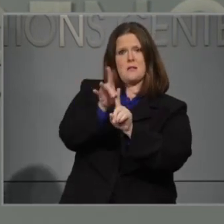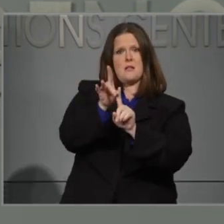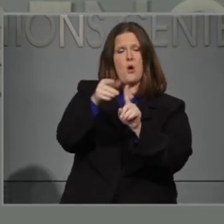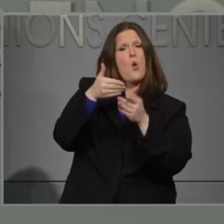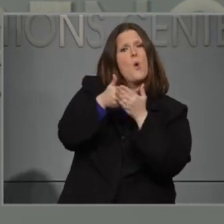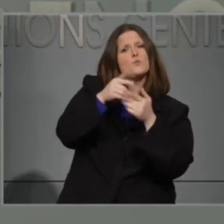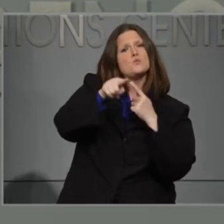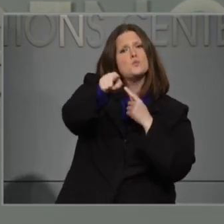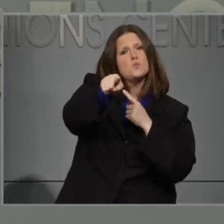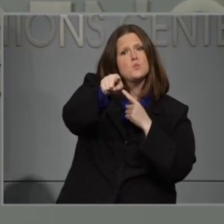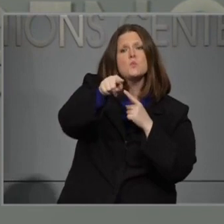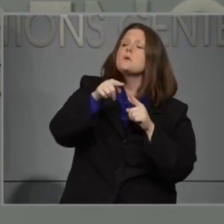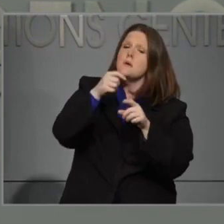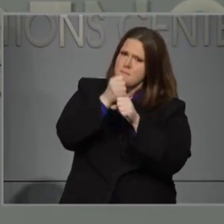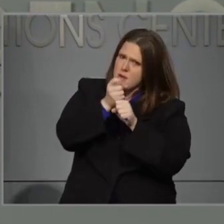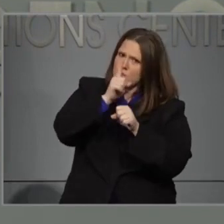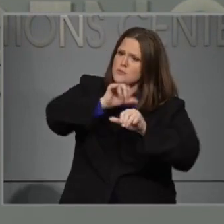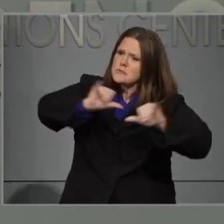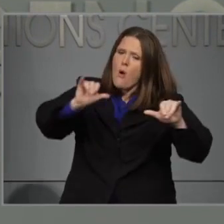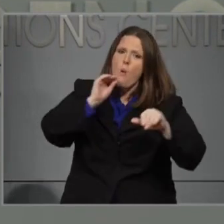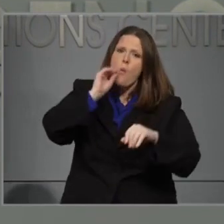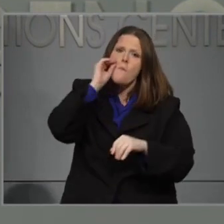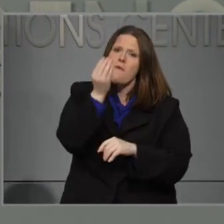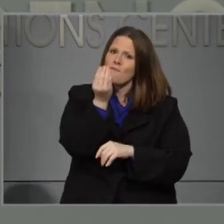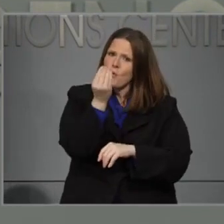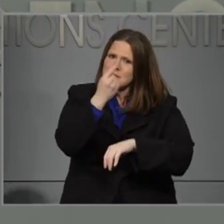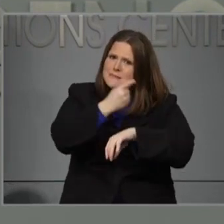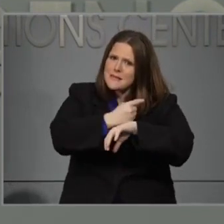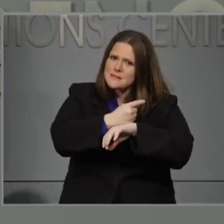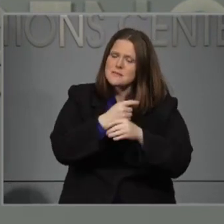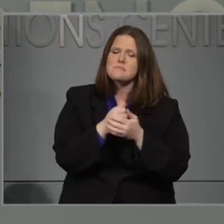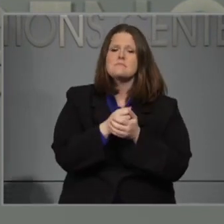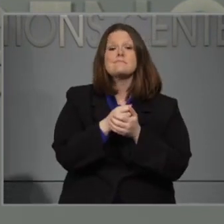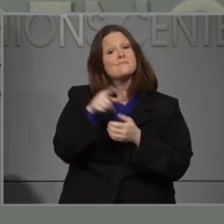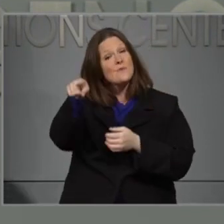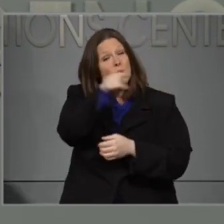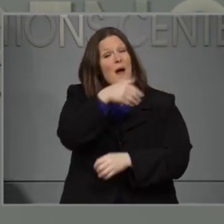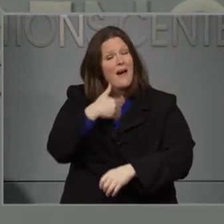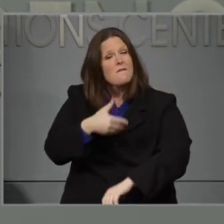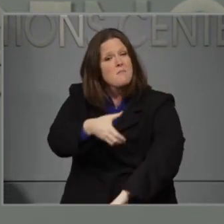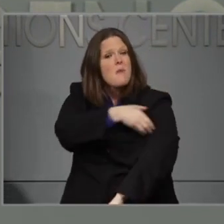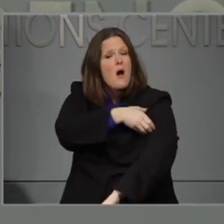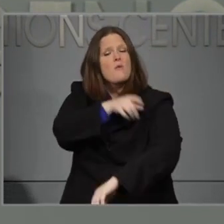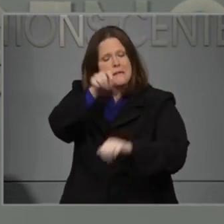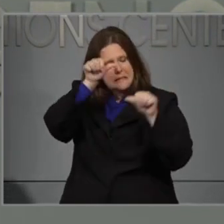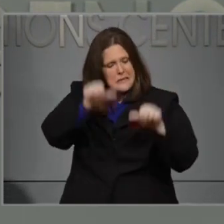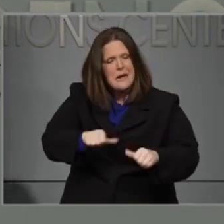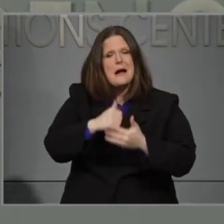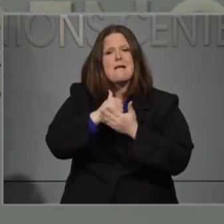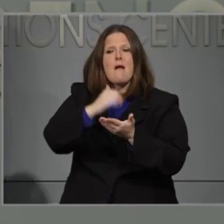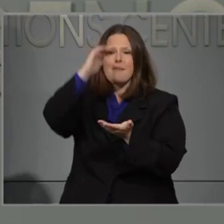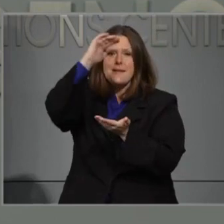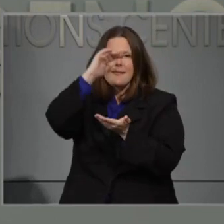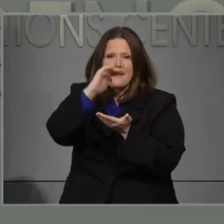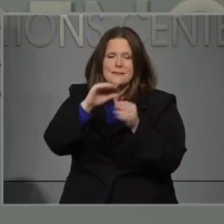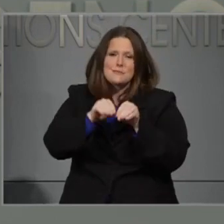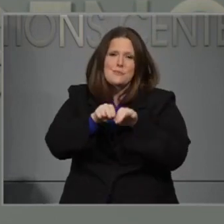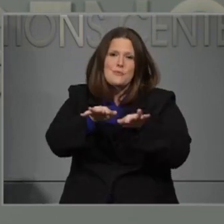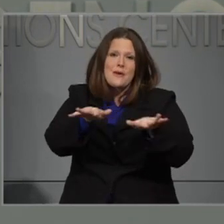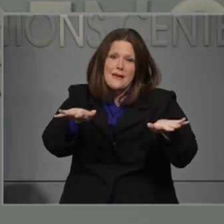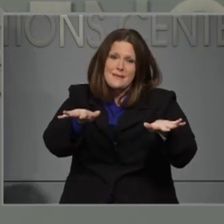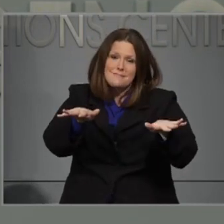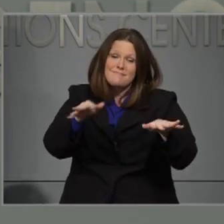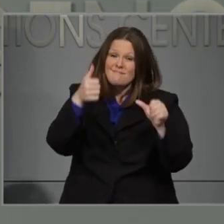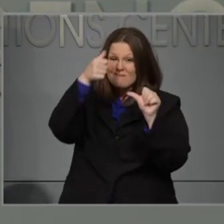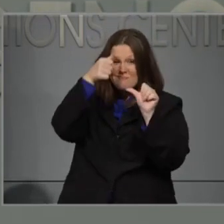keep this virus level low. We can protect our families and our neighbors and slow the spread of the virus if we all do our part and do